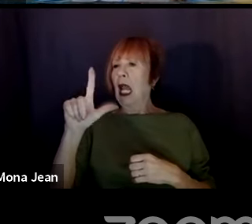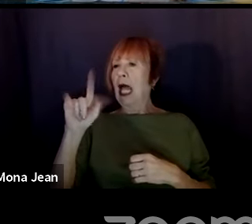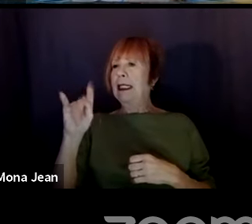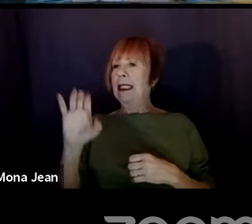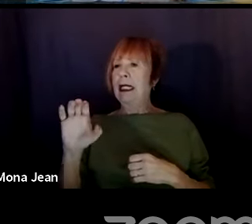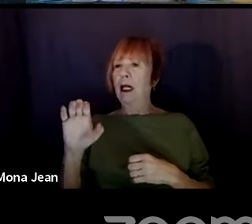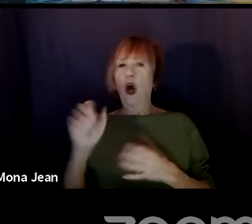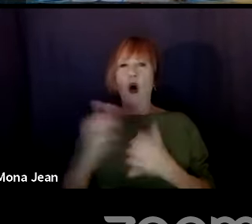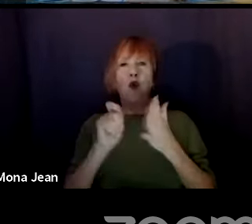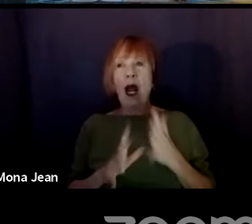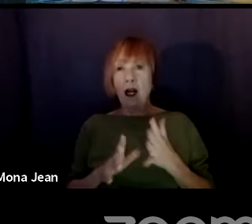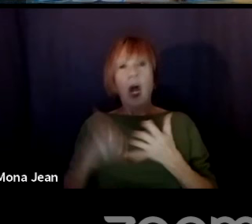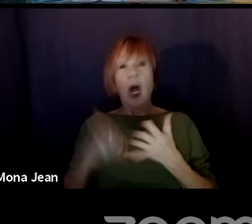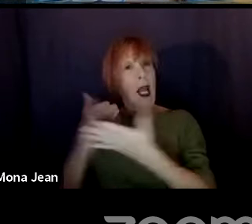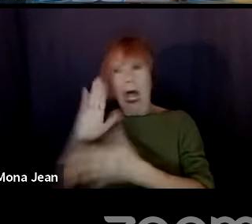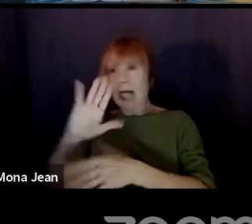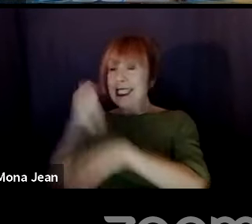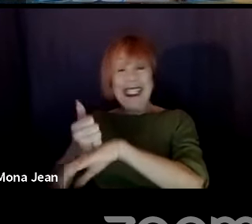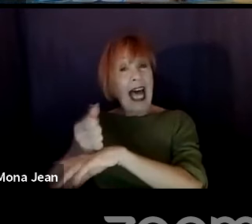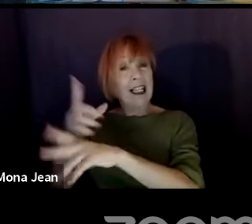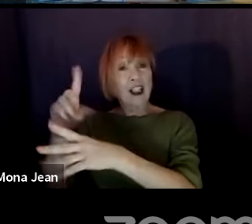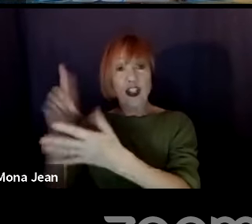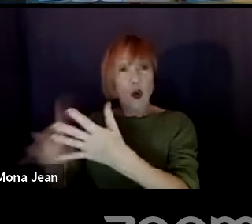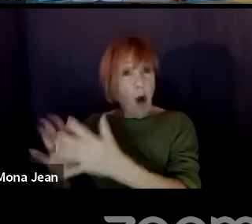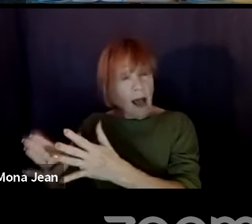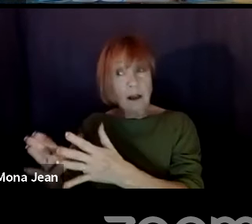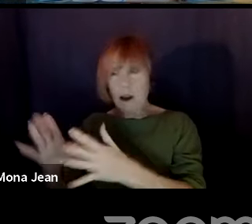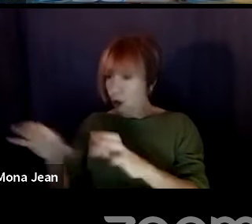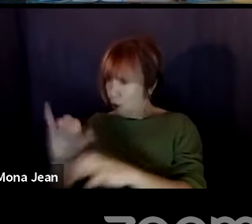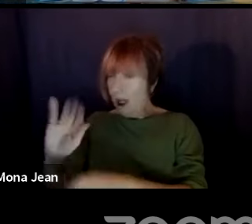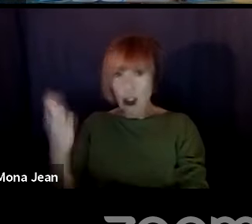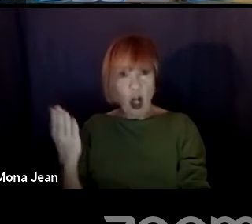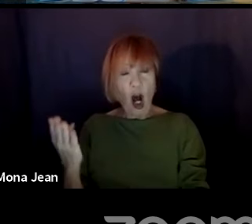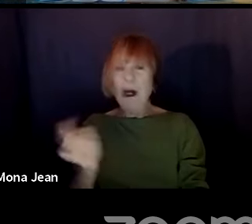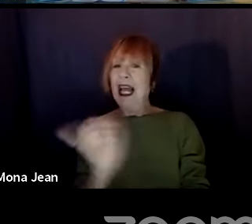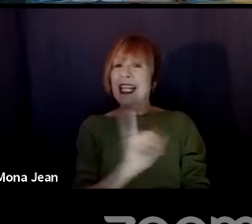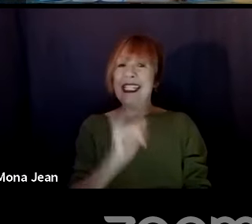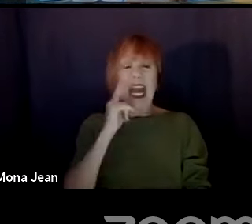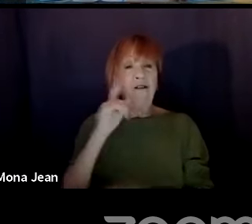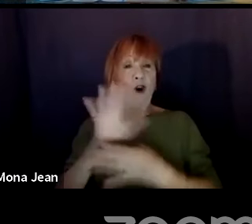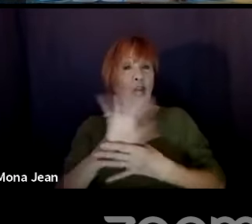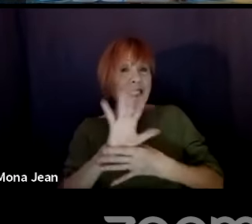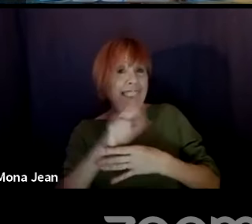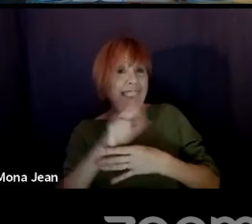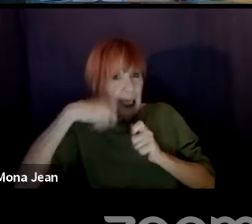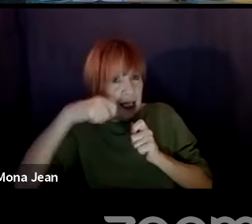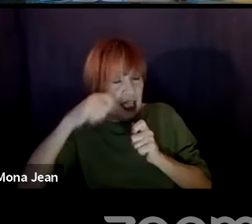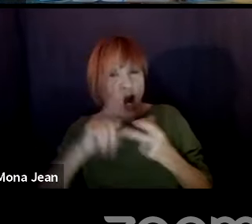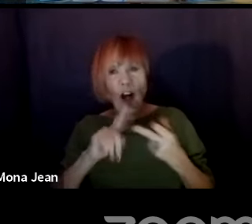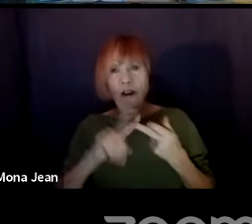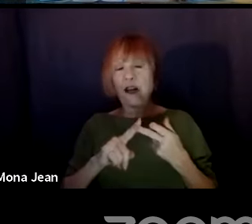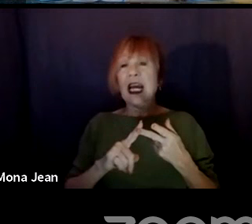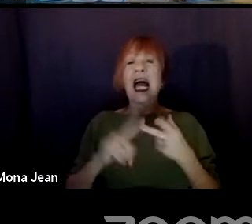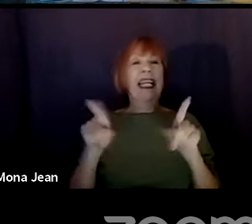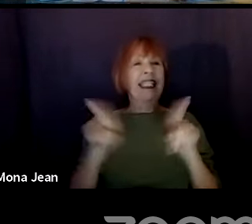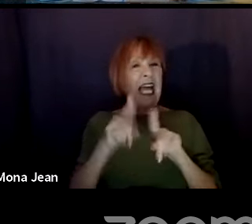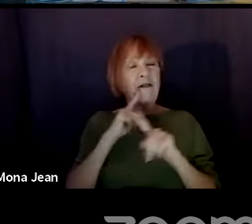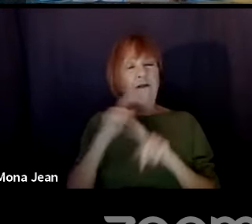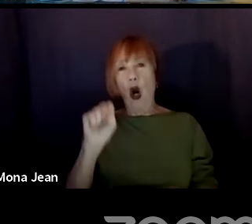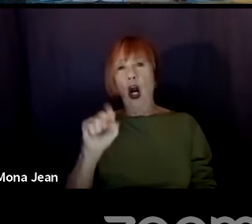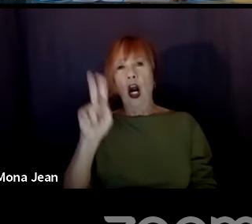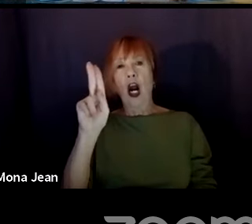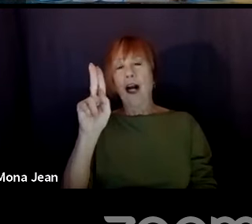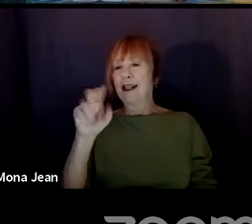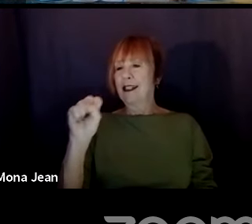that job. Same thing for cinematography, same thing for stunts. You don't have to write out every stunt in a fight. You can just say that they